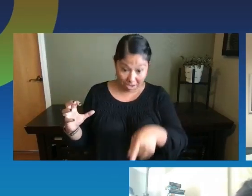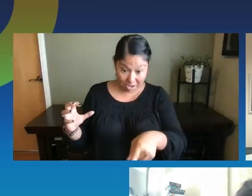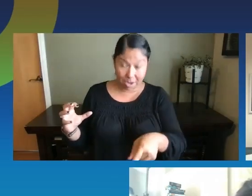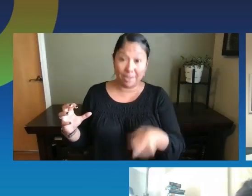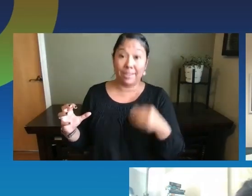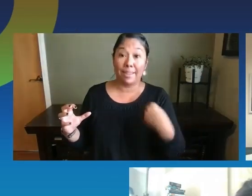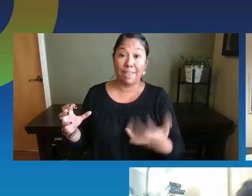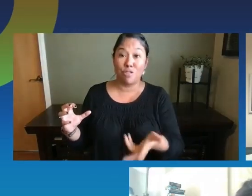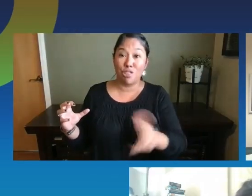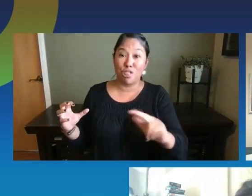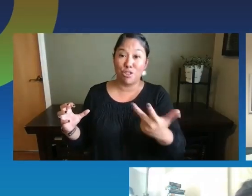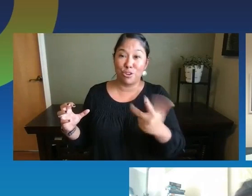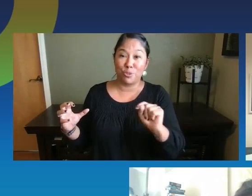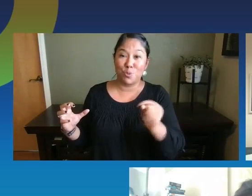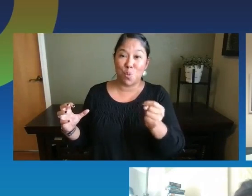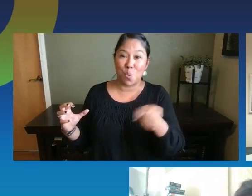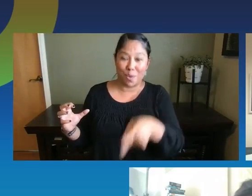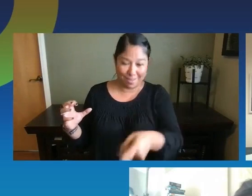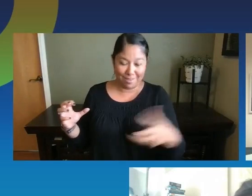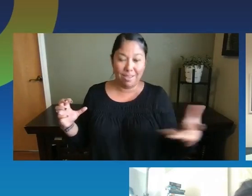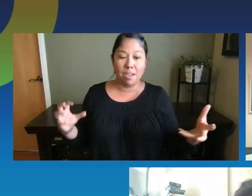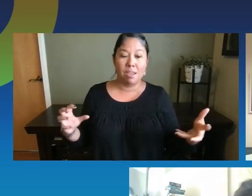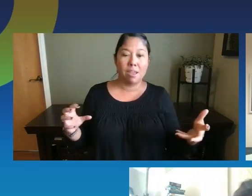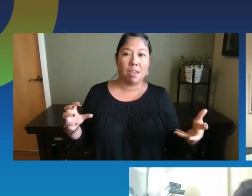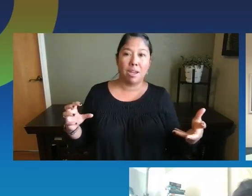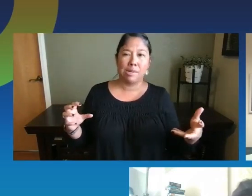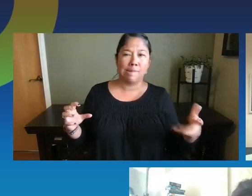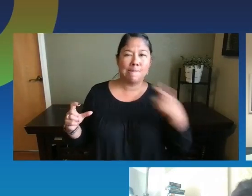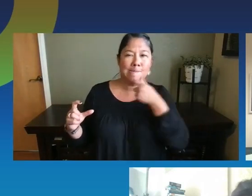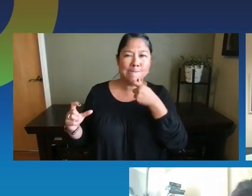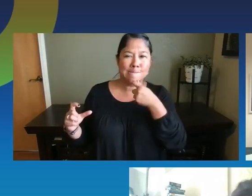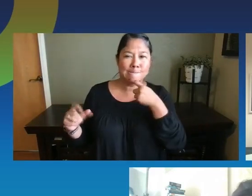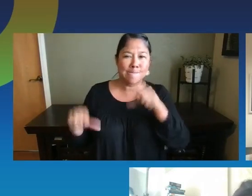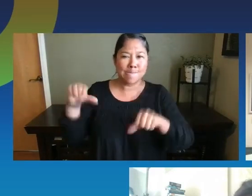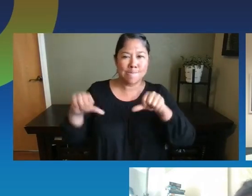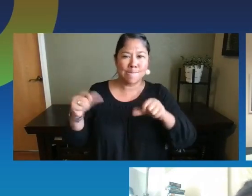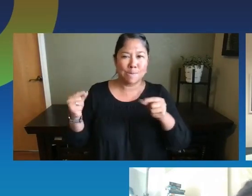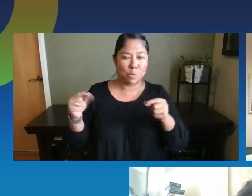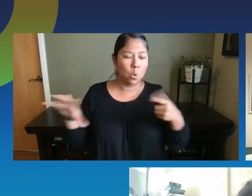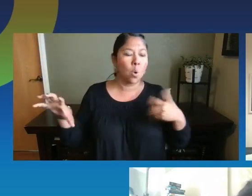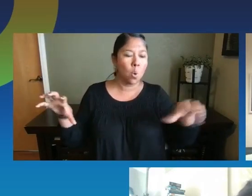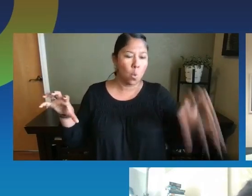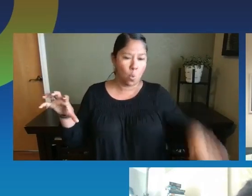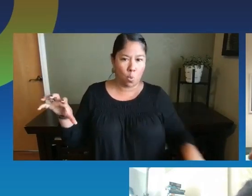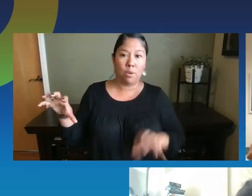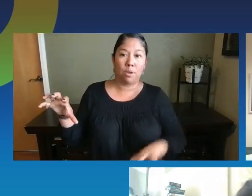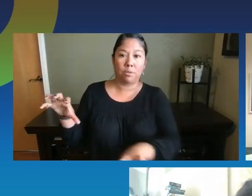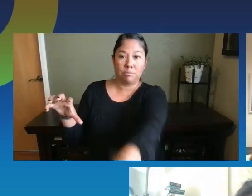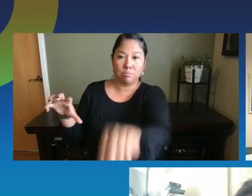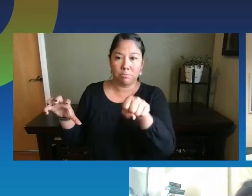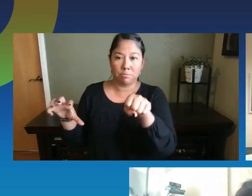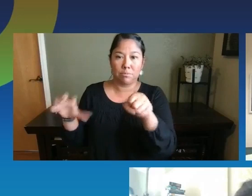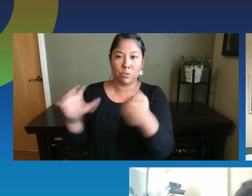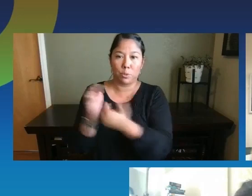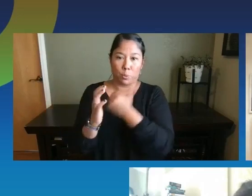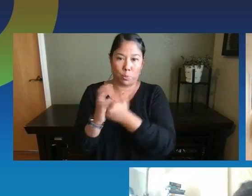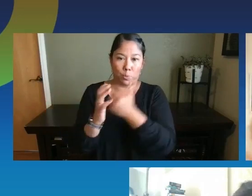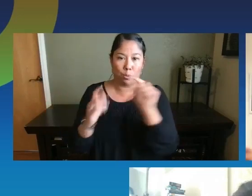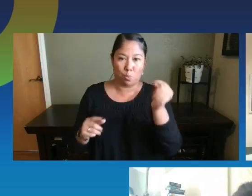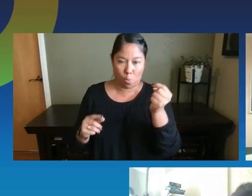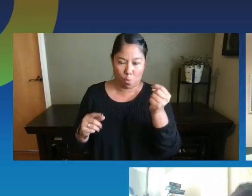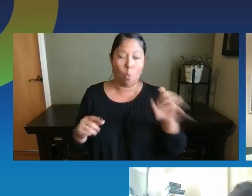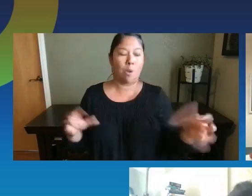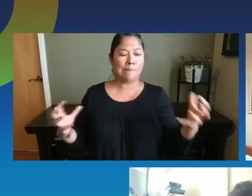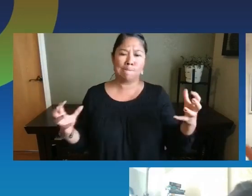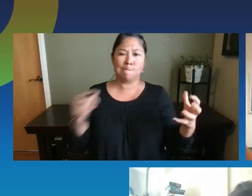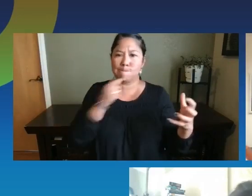that they want to engage with and, and watching it. What age do they learn? They can put one toy down and grasp the new toy. So, you know, just kind